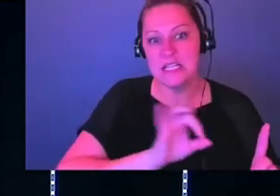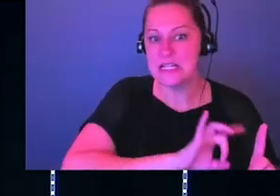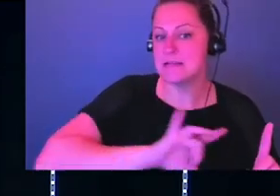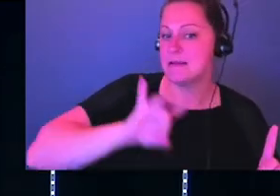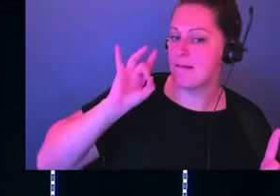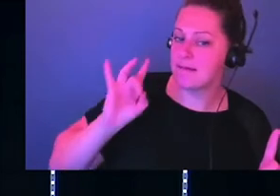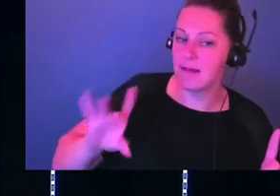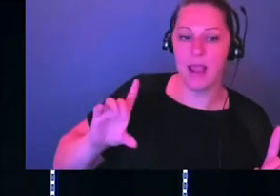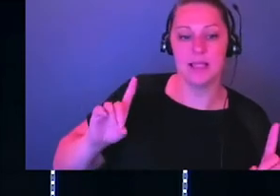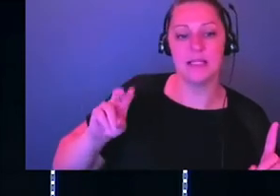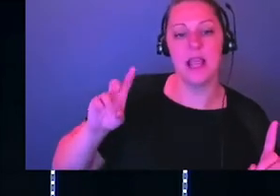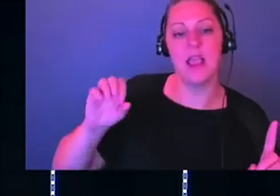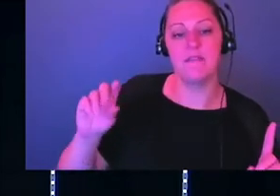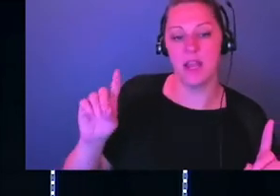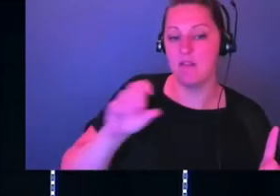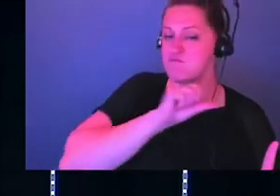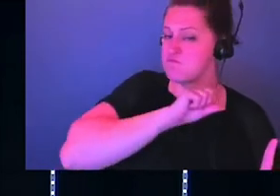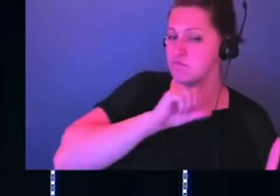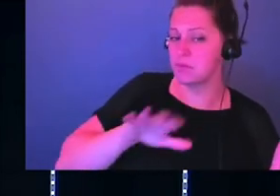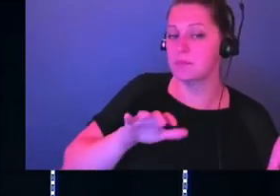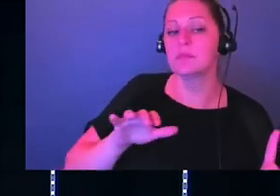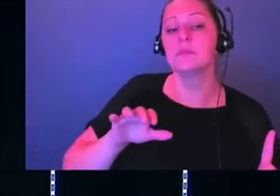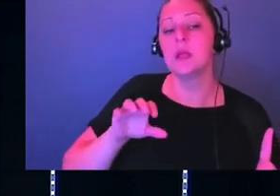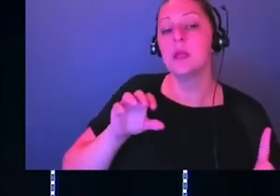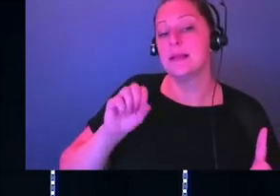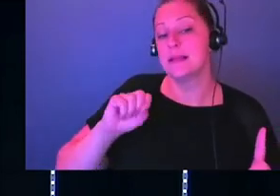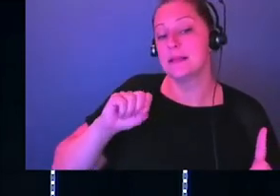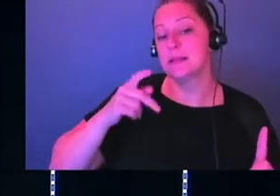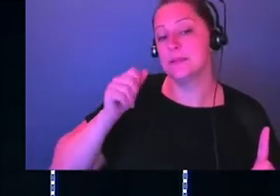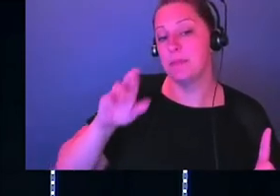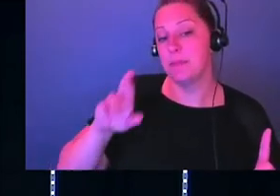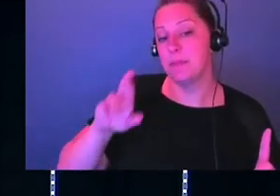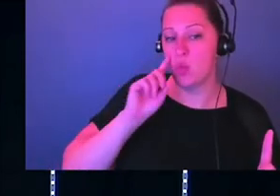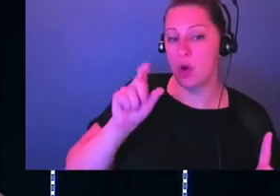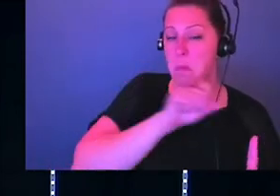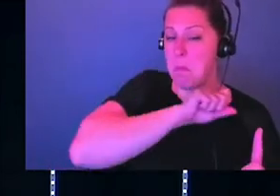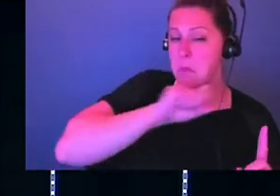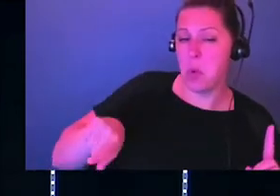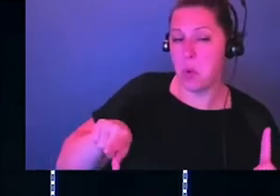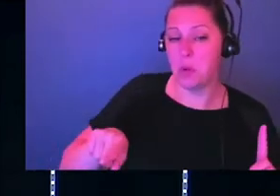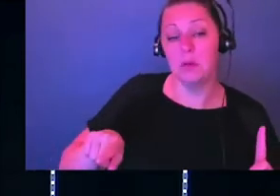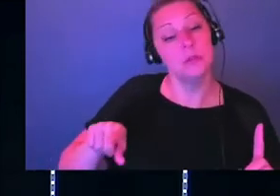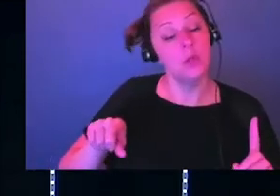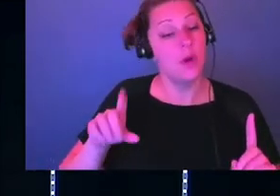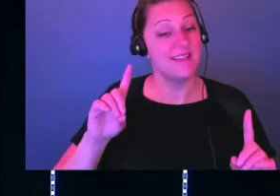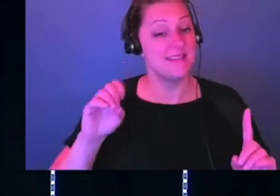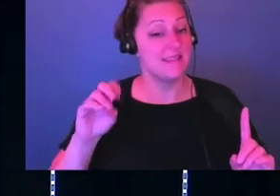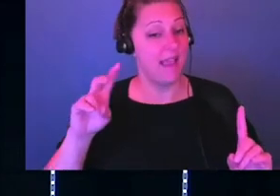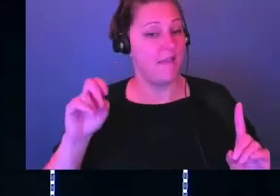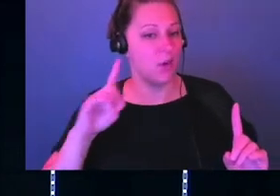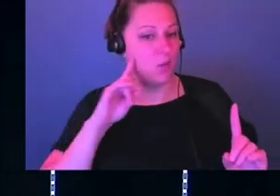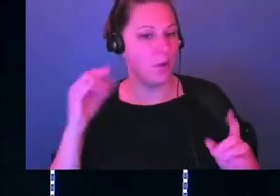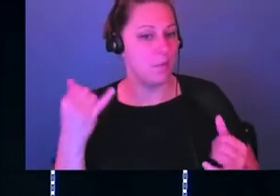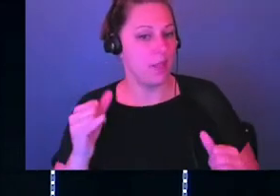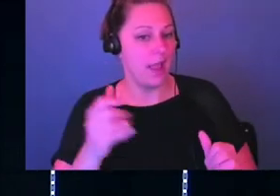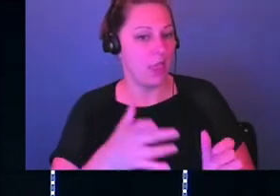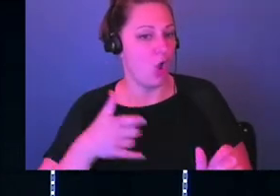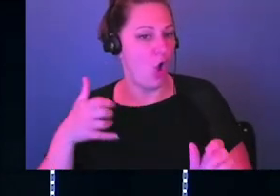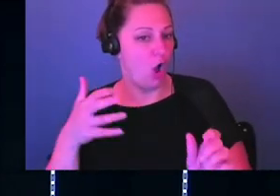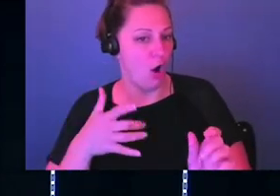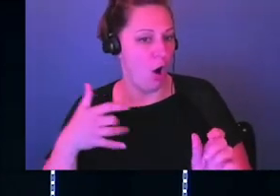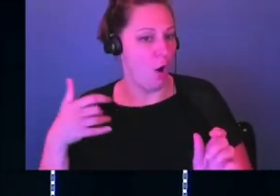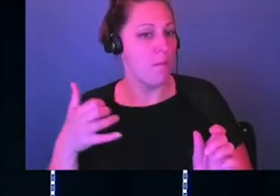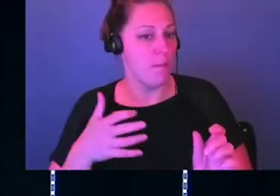he throws spears at David, okay? Like David would come in and play the harp for Saul, just, and that's what we're going to talk about today is a moment where this happens. But